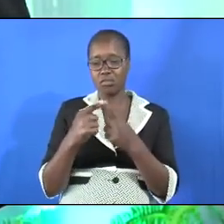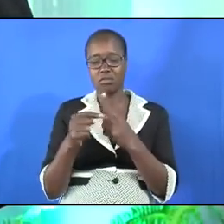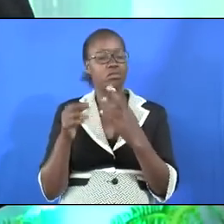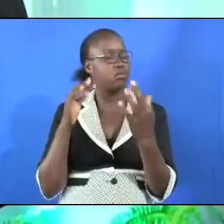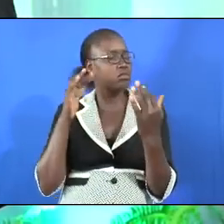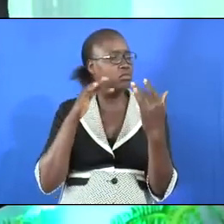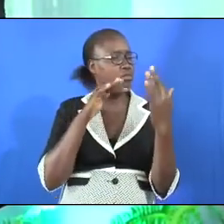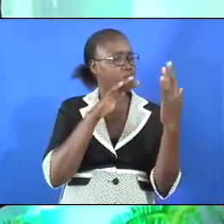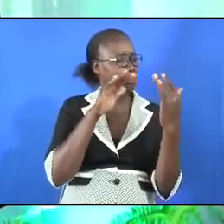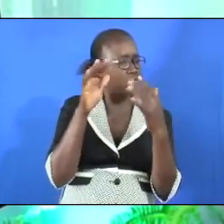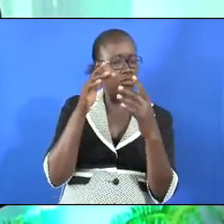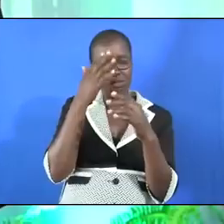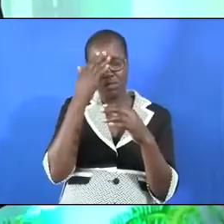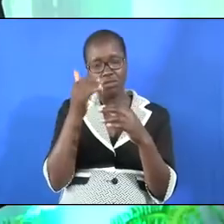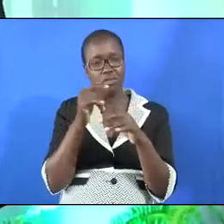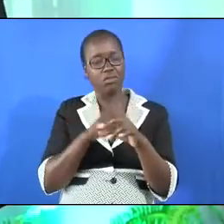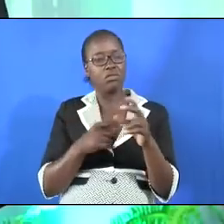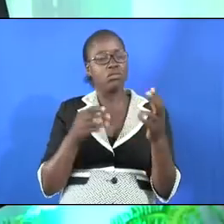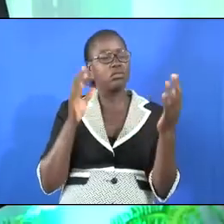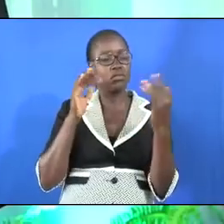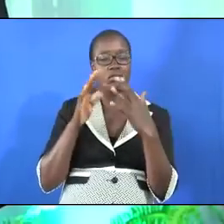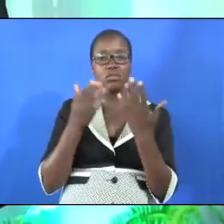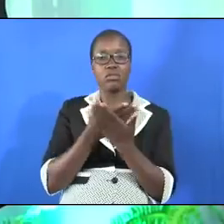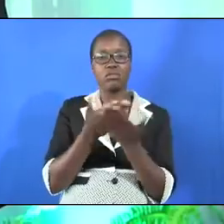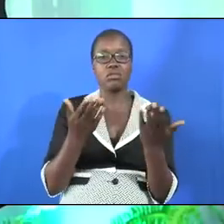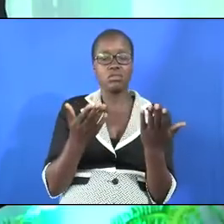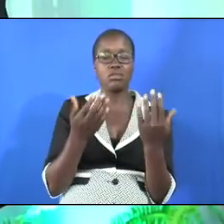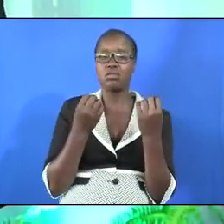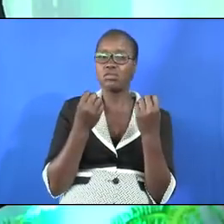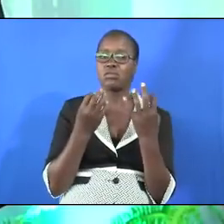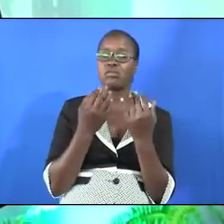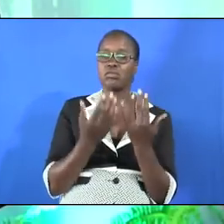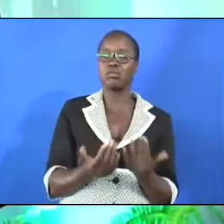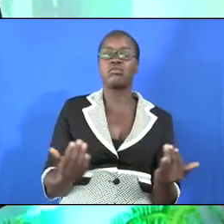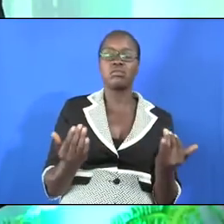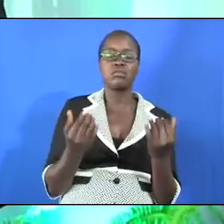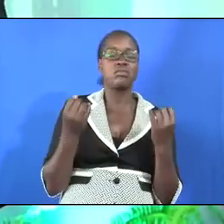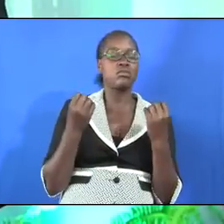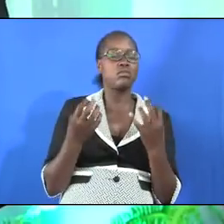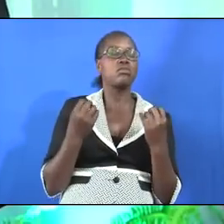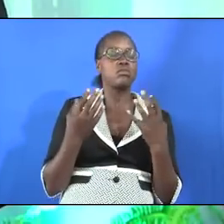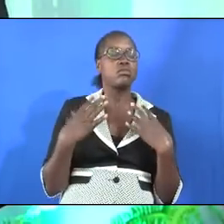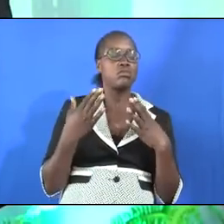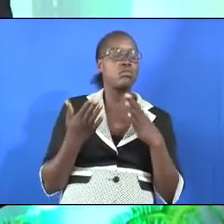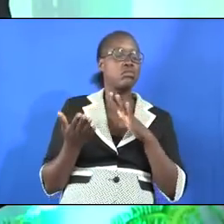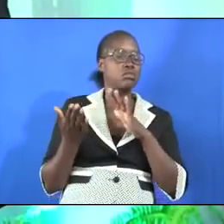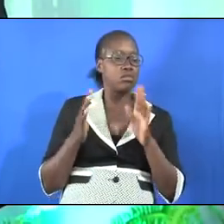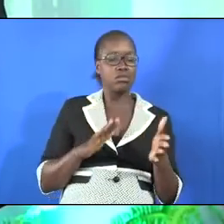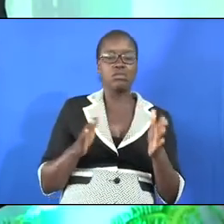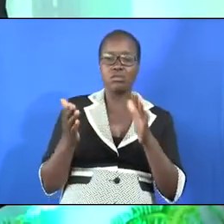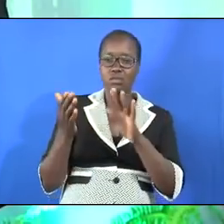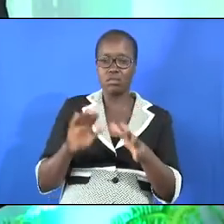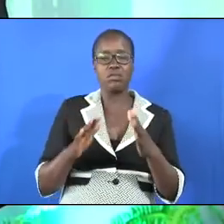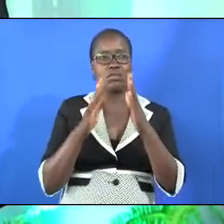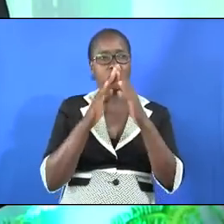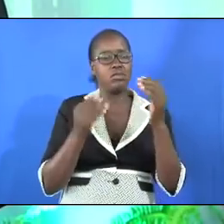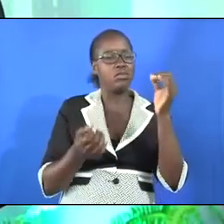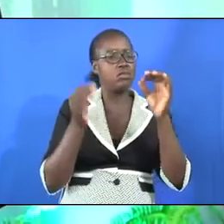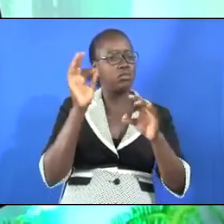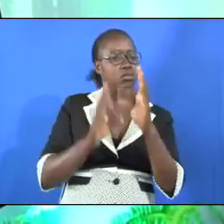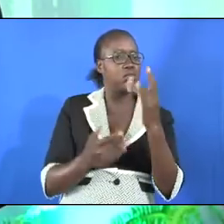this war. Because when these raids happened a lot of people died. Houses were burned.